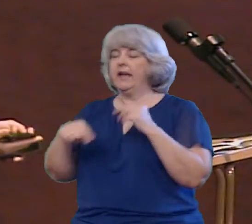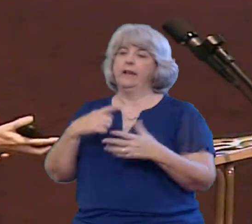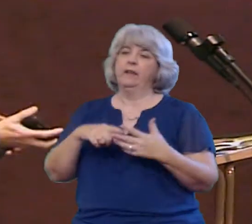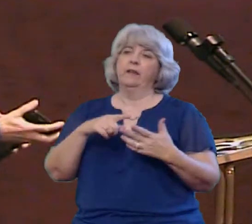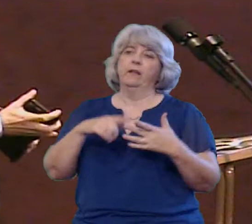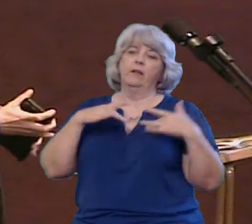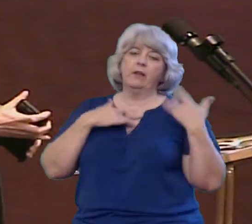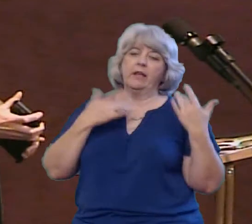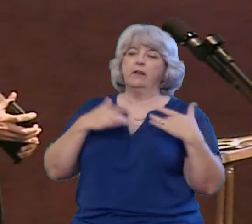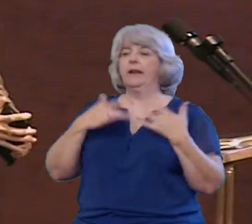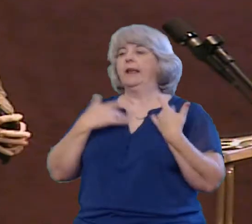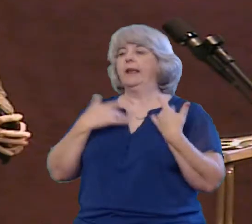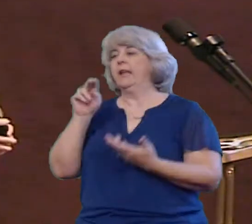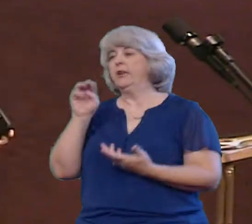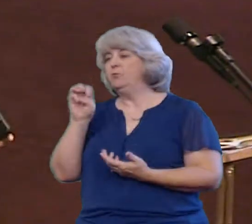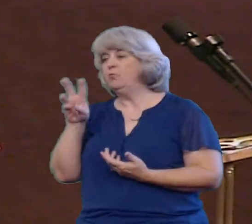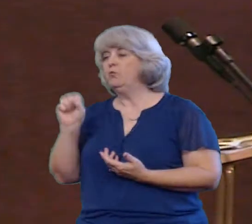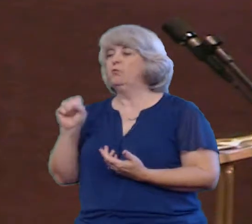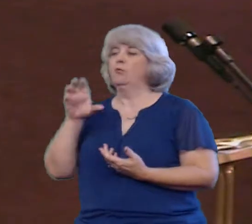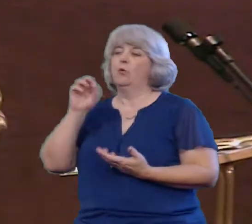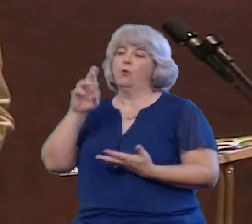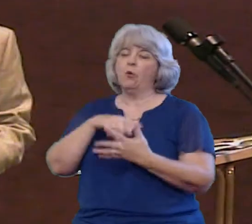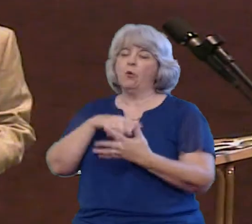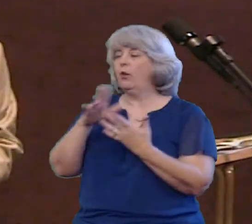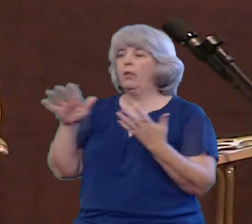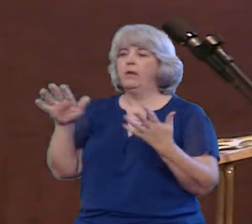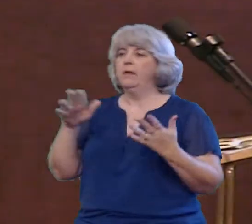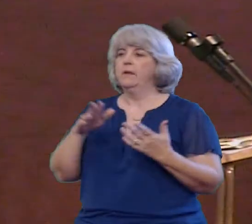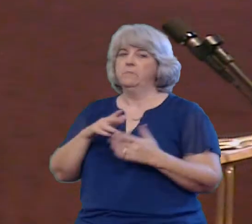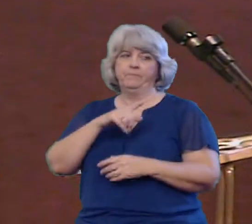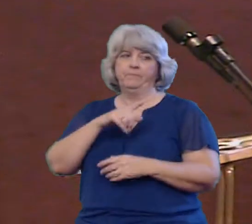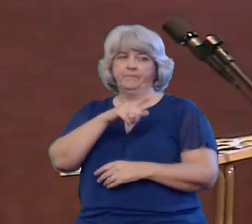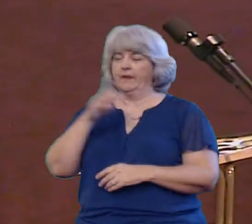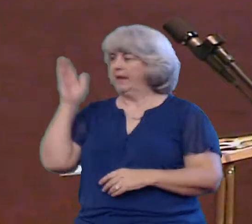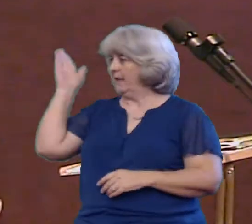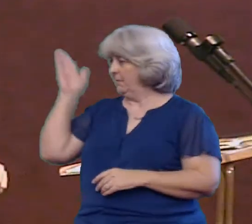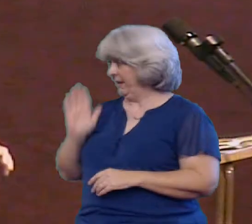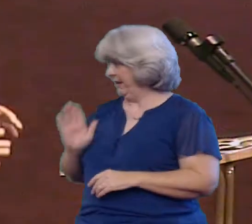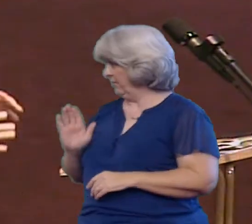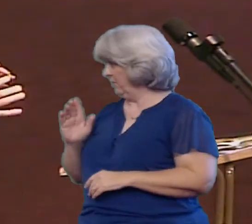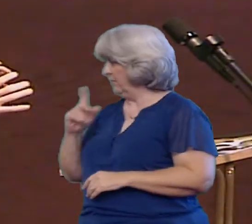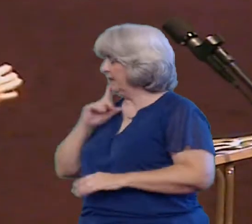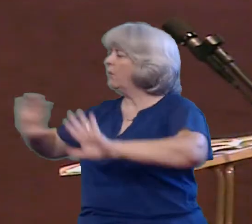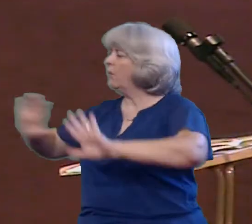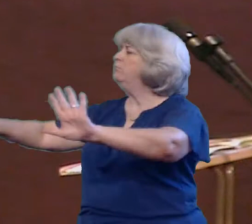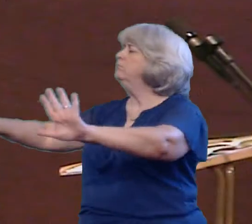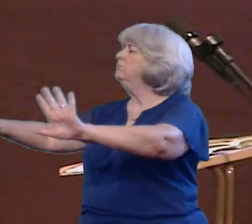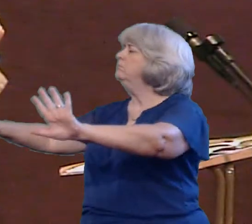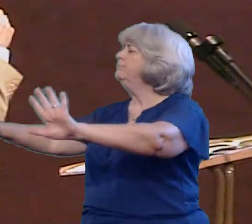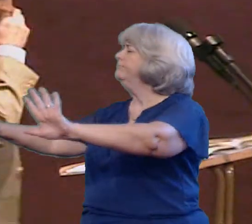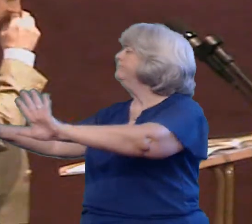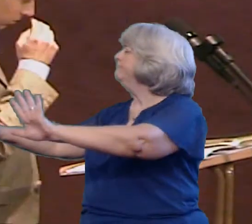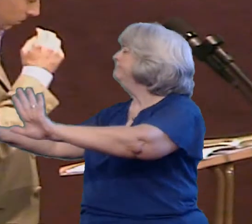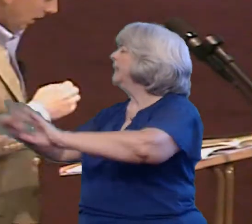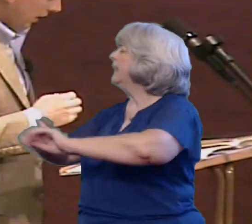going on Or whatever they got going on in their world And he said, I'm going to change things up tonight And he said, I'm going to do something different